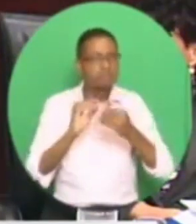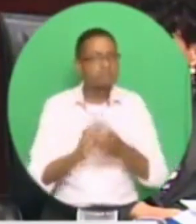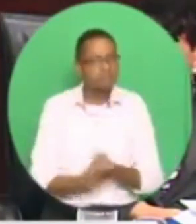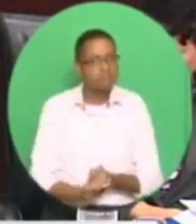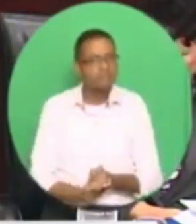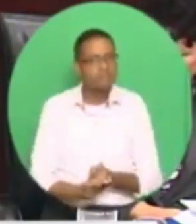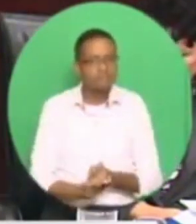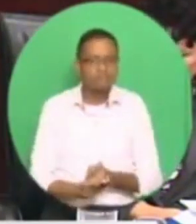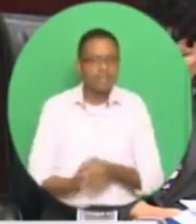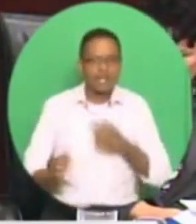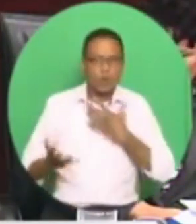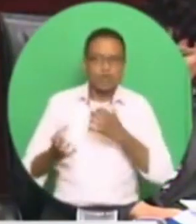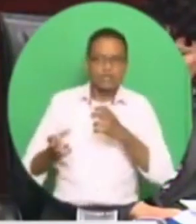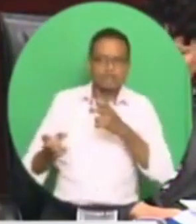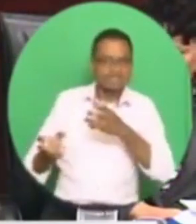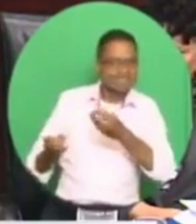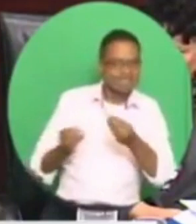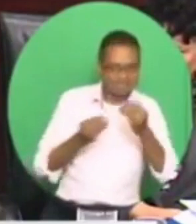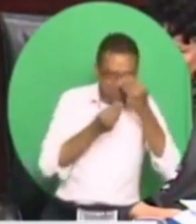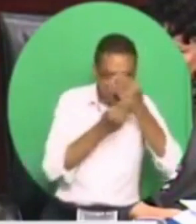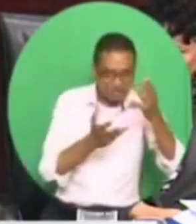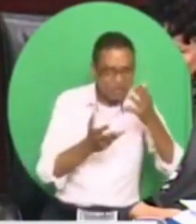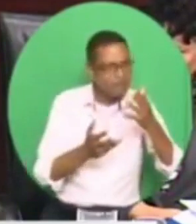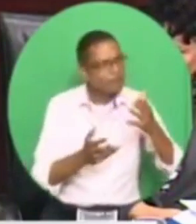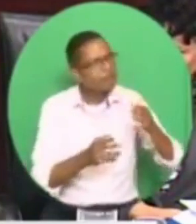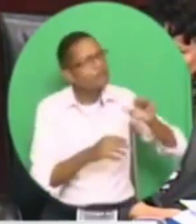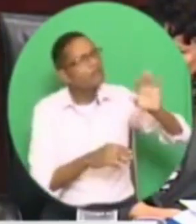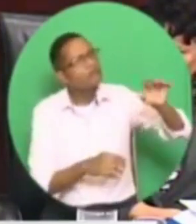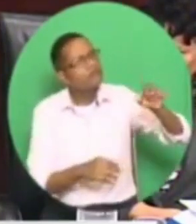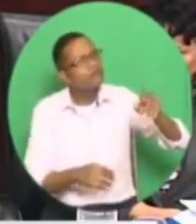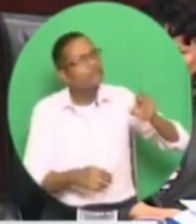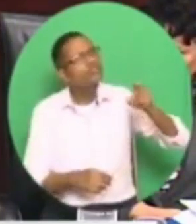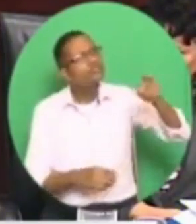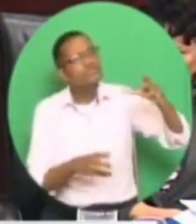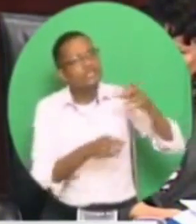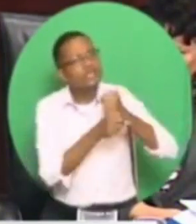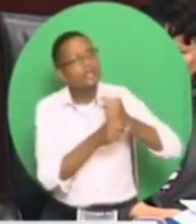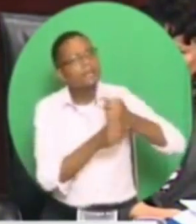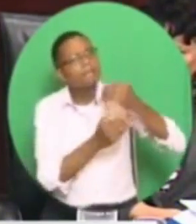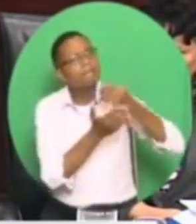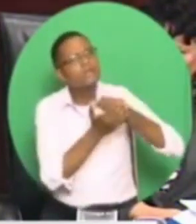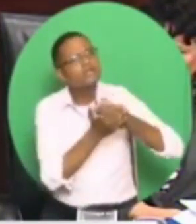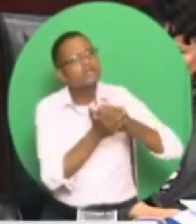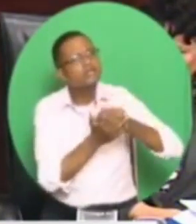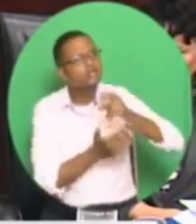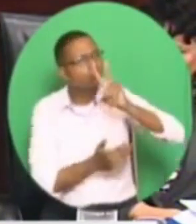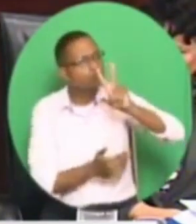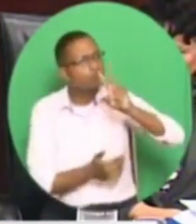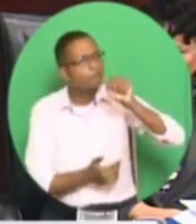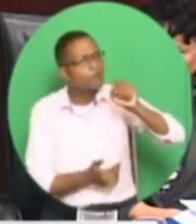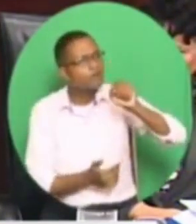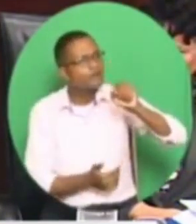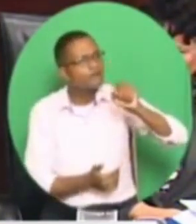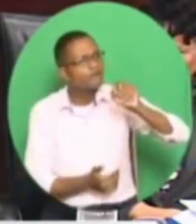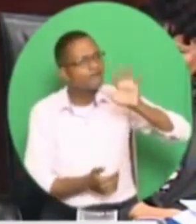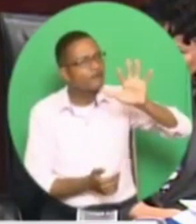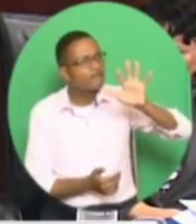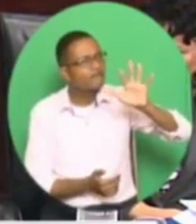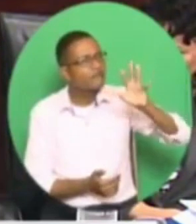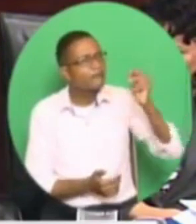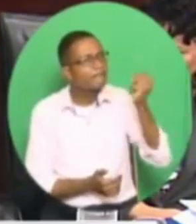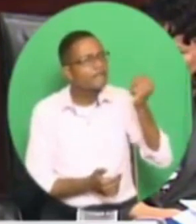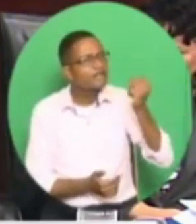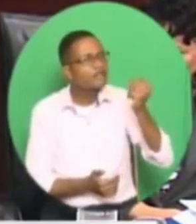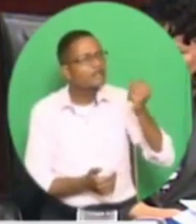ask them, where you all get money for $200 million to upgrade Skinner Park? $2.5 million for Michael Bolton and